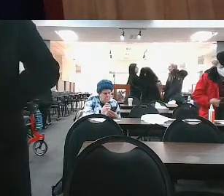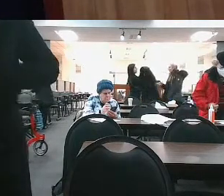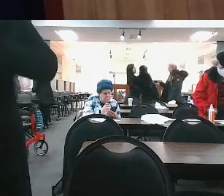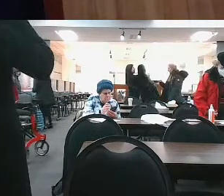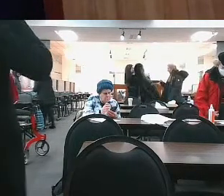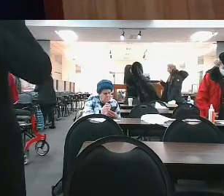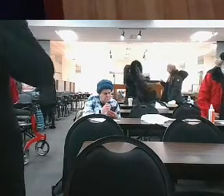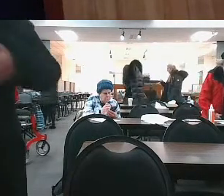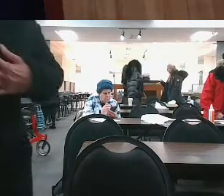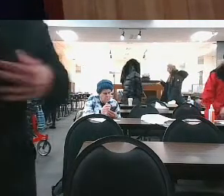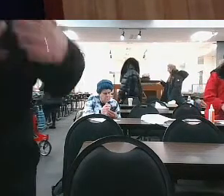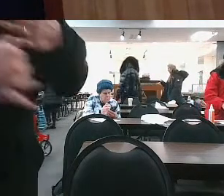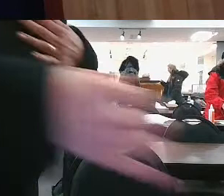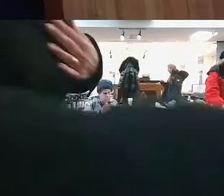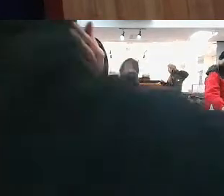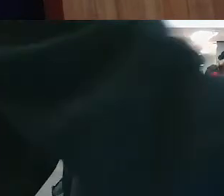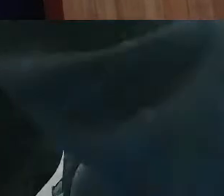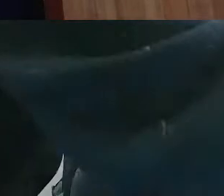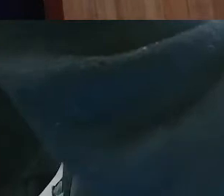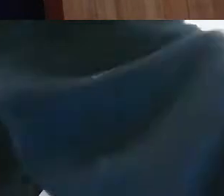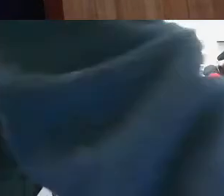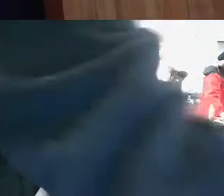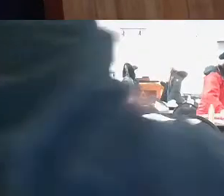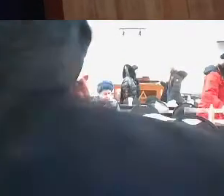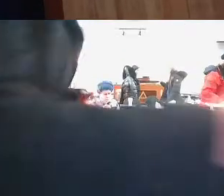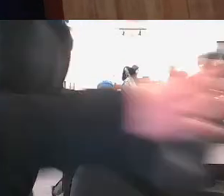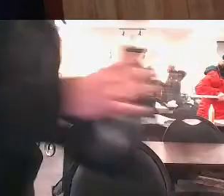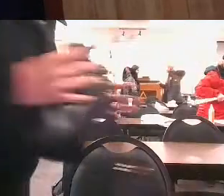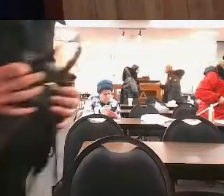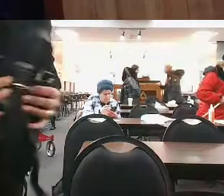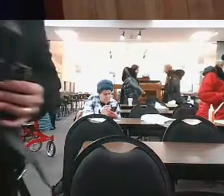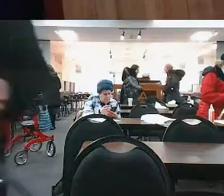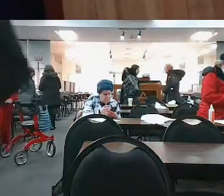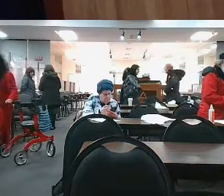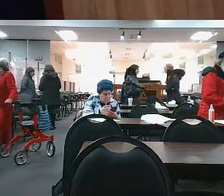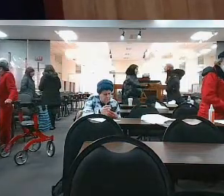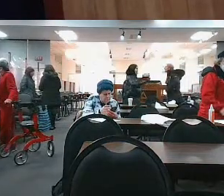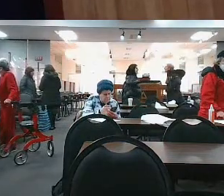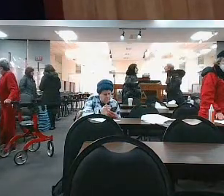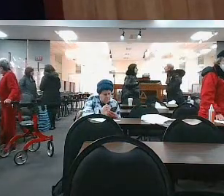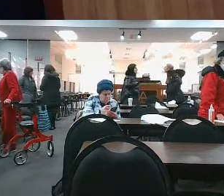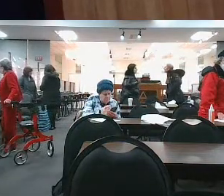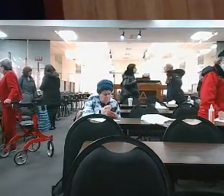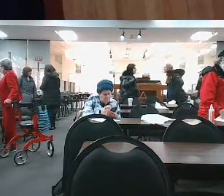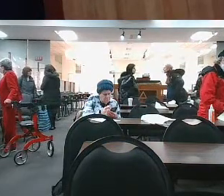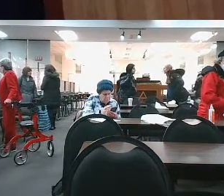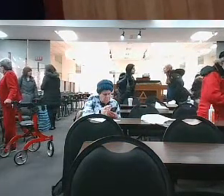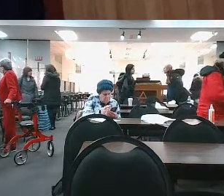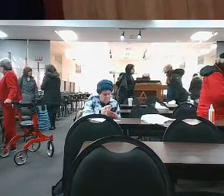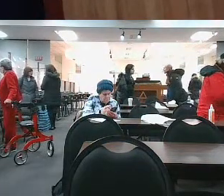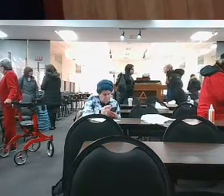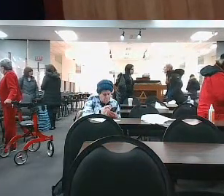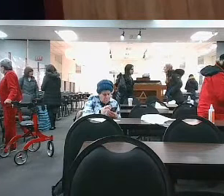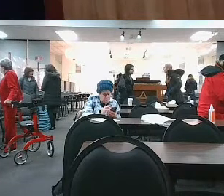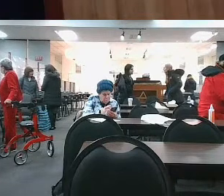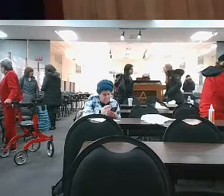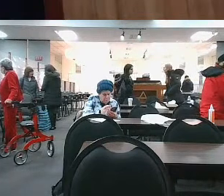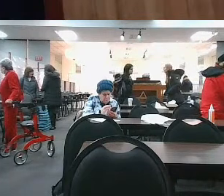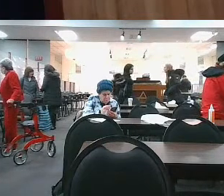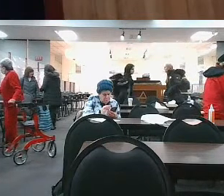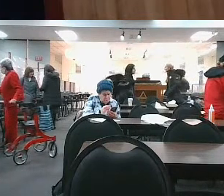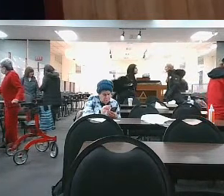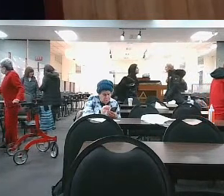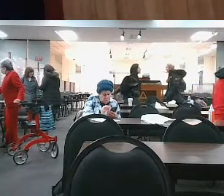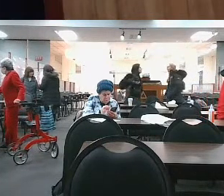the success of others before your own success. and that's not easy for many of us. Well,